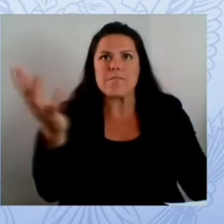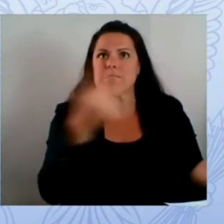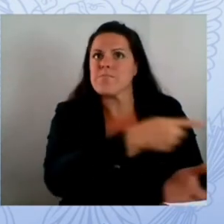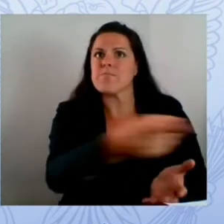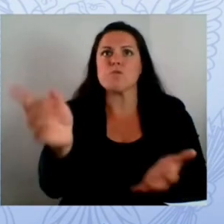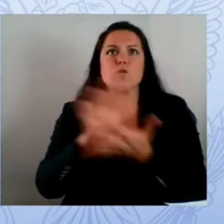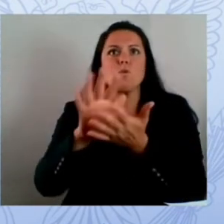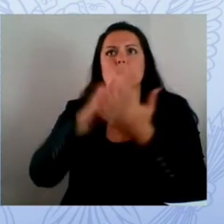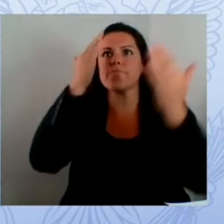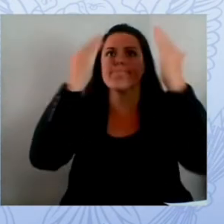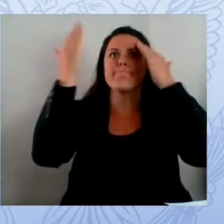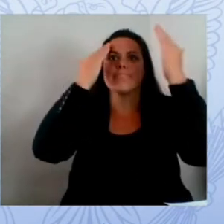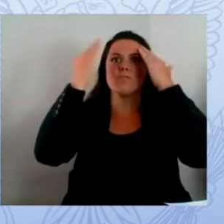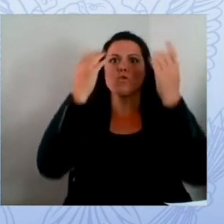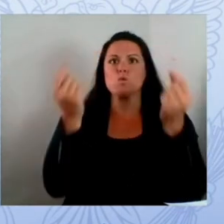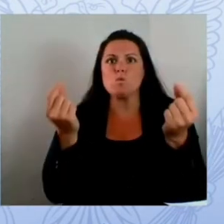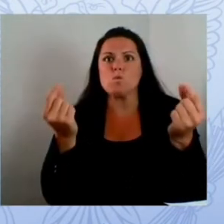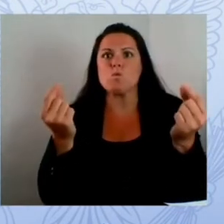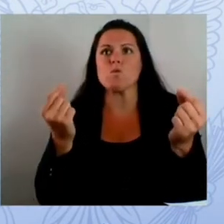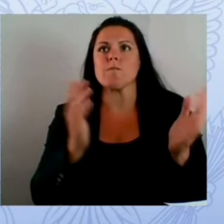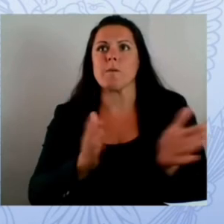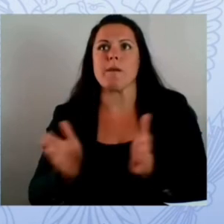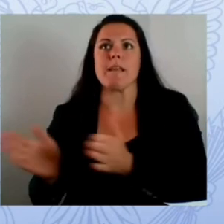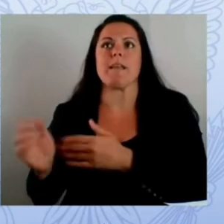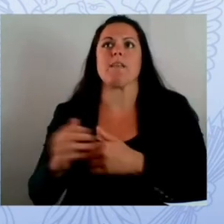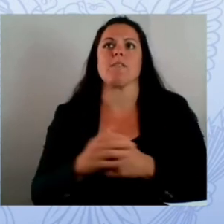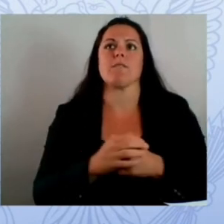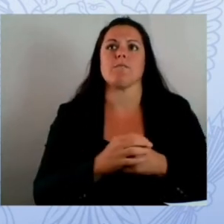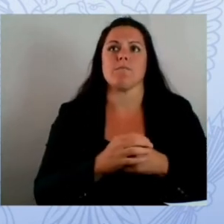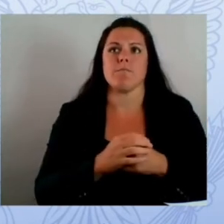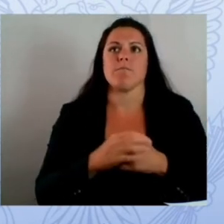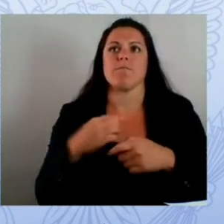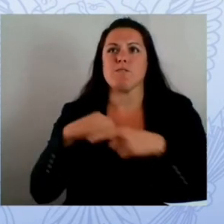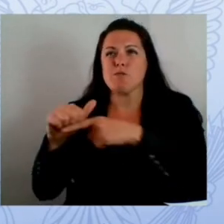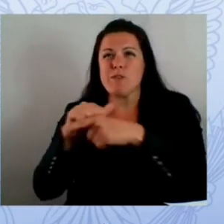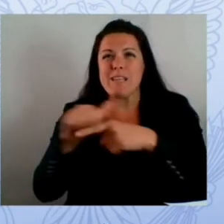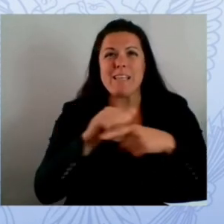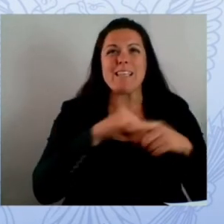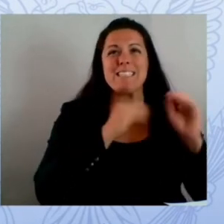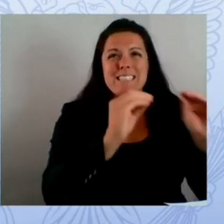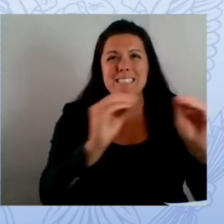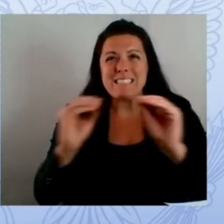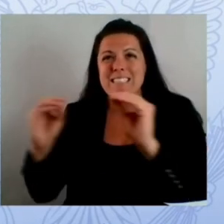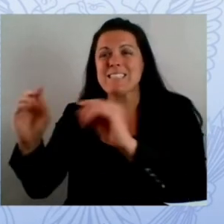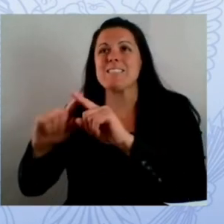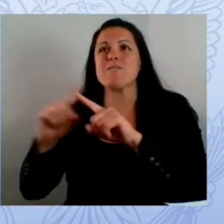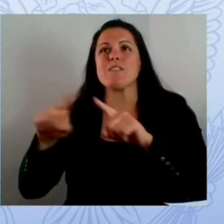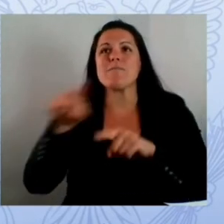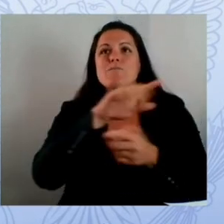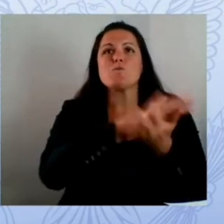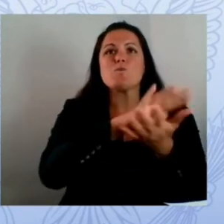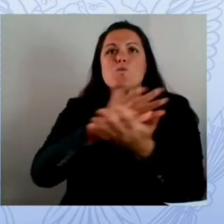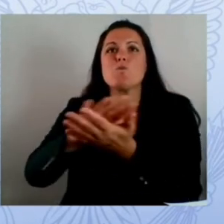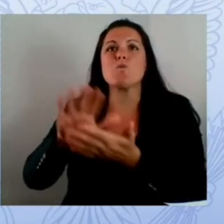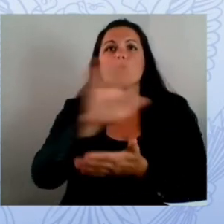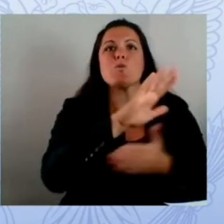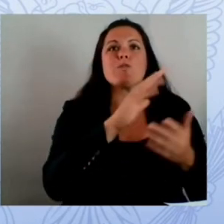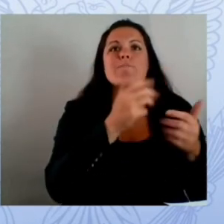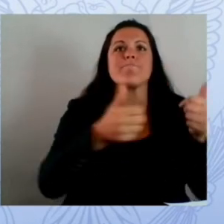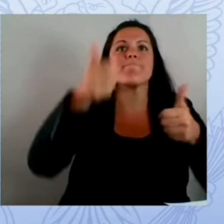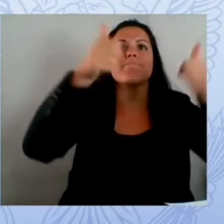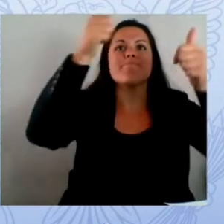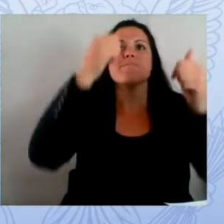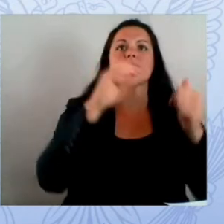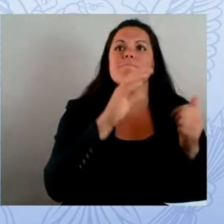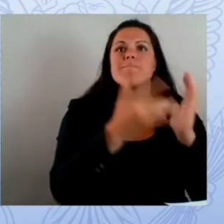all of our technology leaders who lead our schools training our teachers our teachers have accessed over 325 000